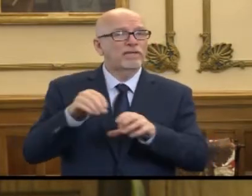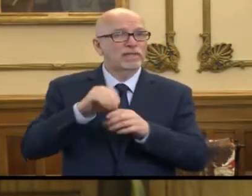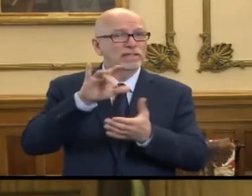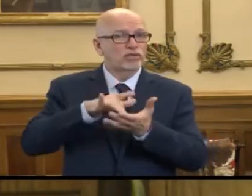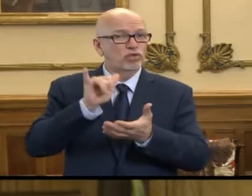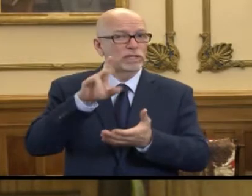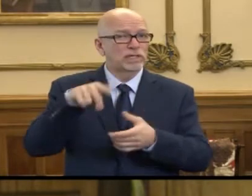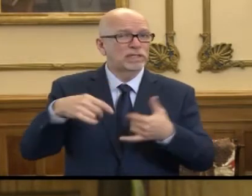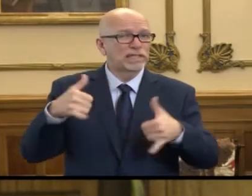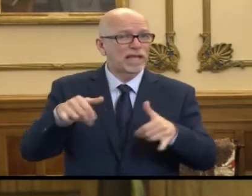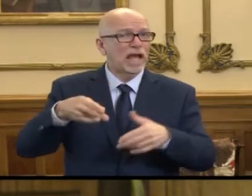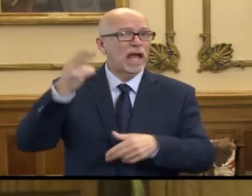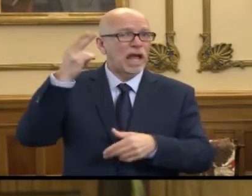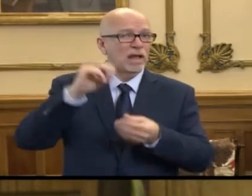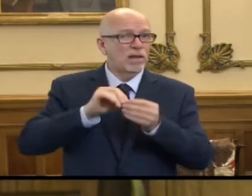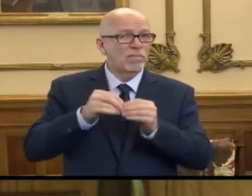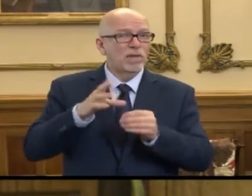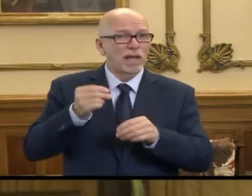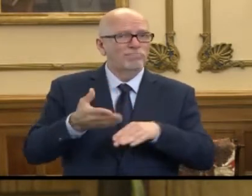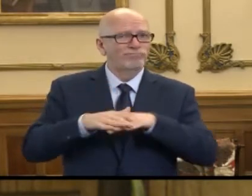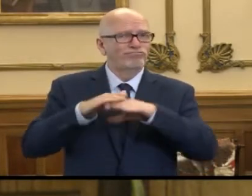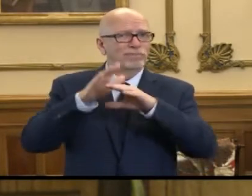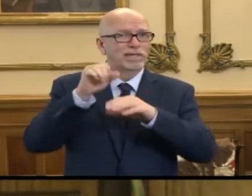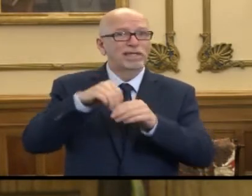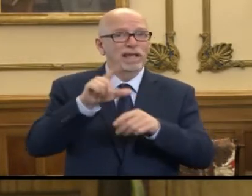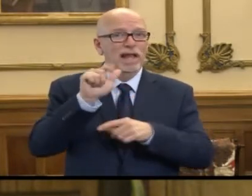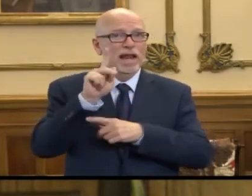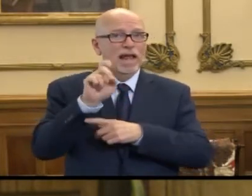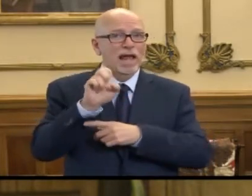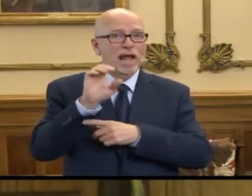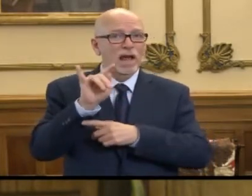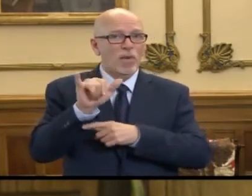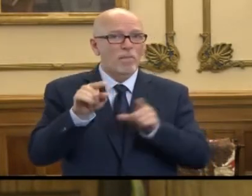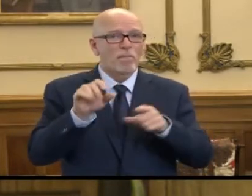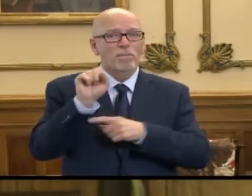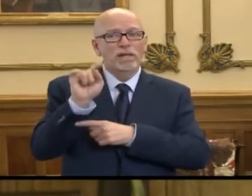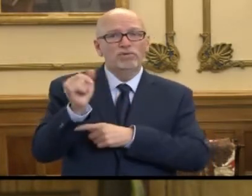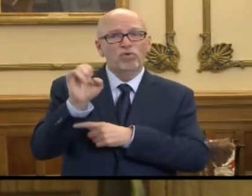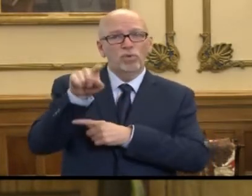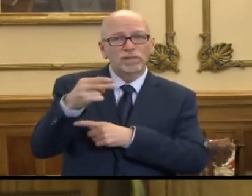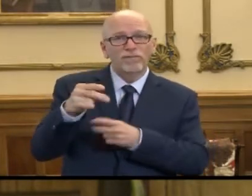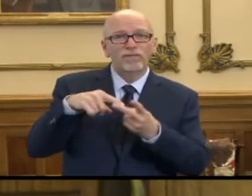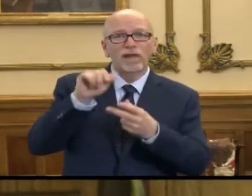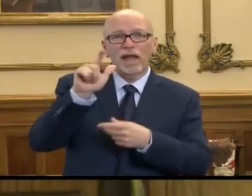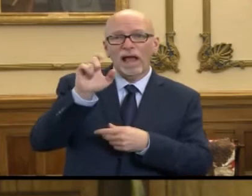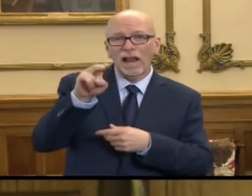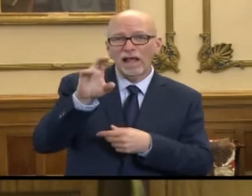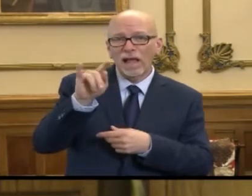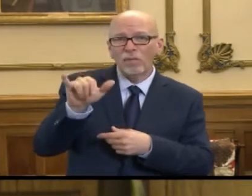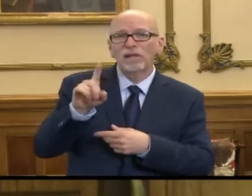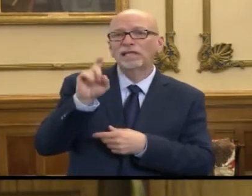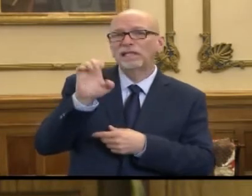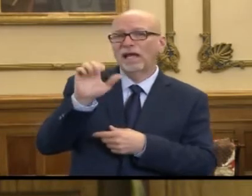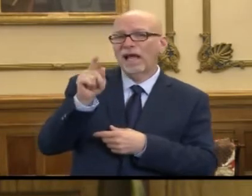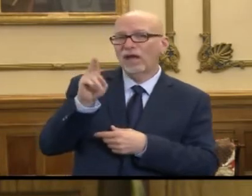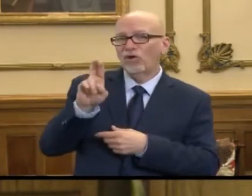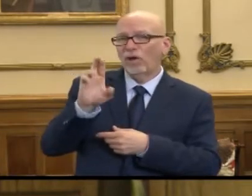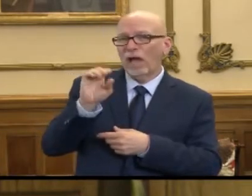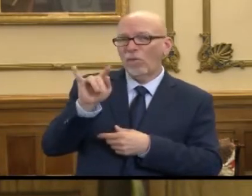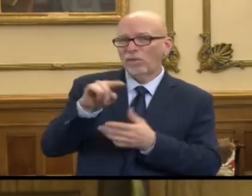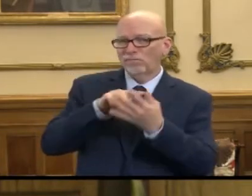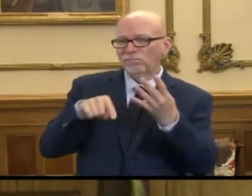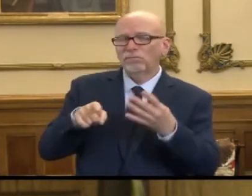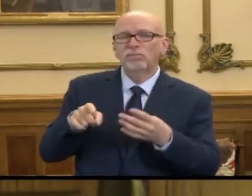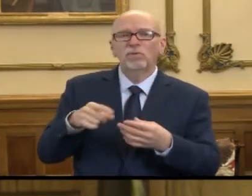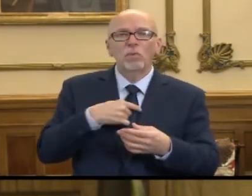Indiana and increasing cases in Lake County, St. Joseph County, Allen County, and Decatur counties. We are nowhere near